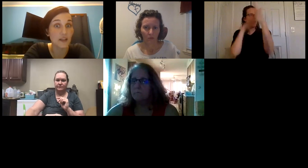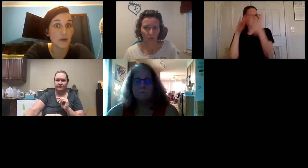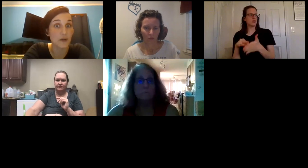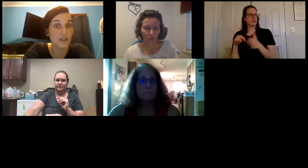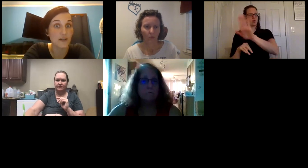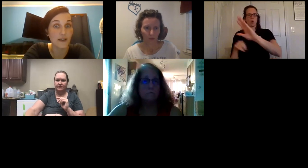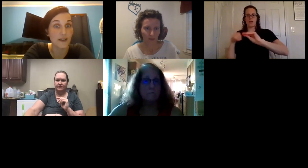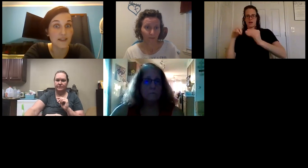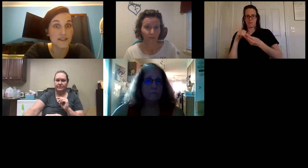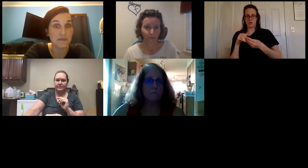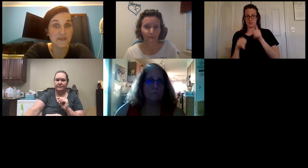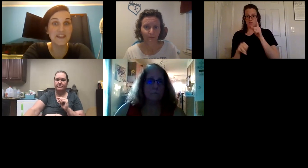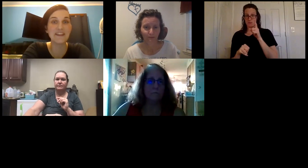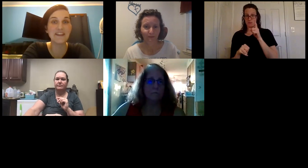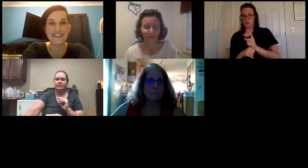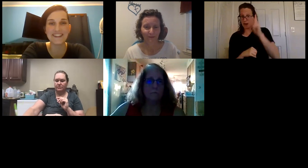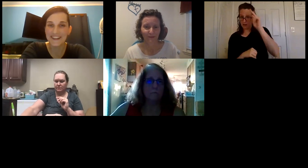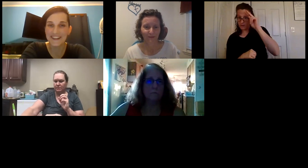right krista i think that's it